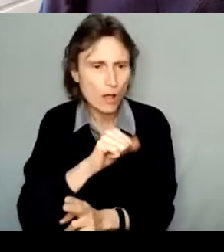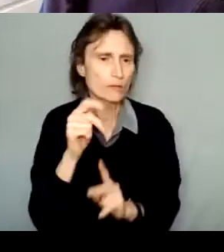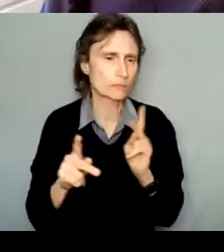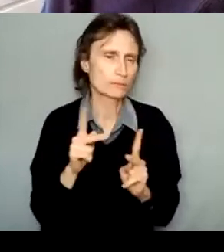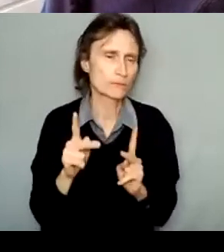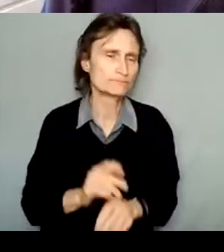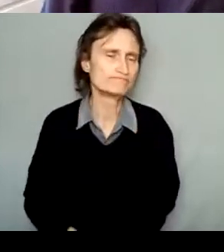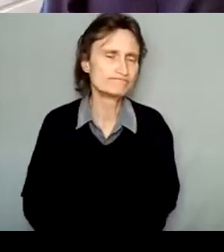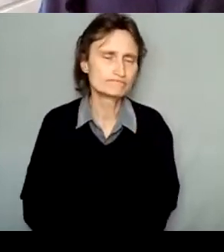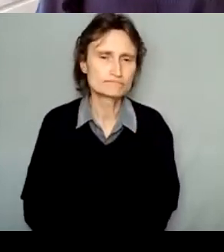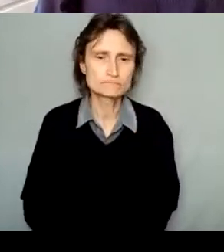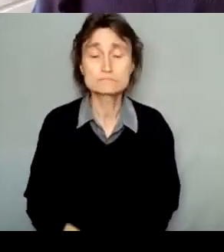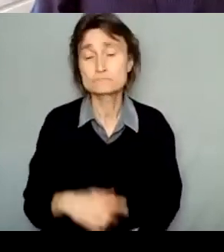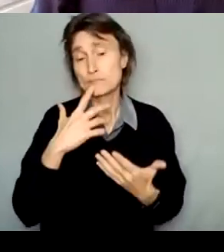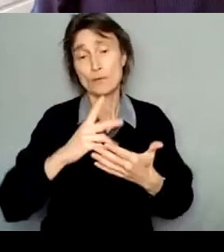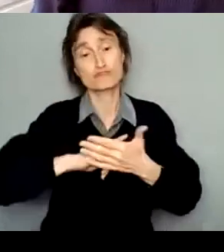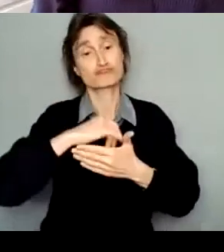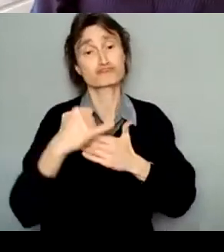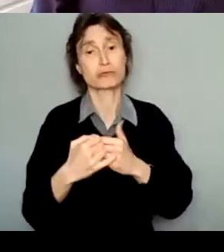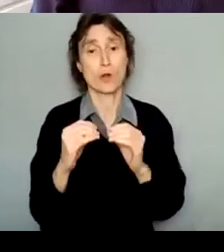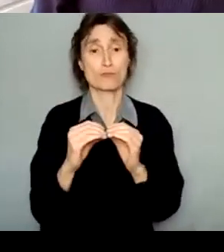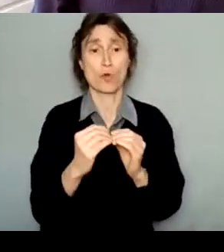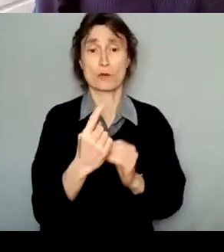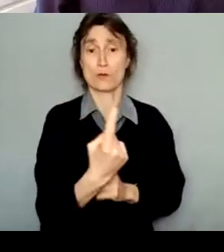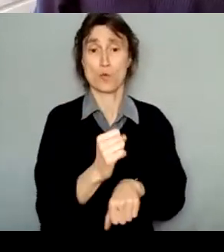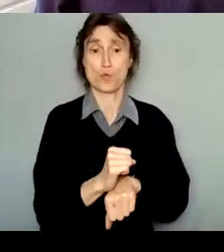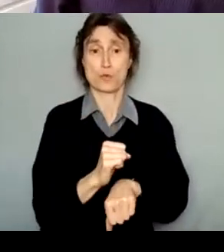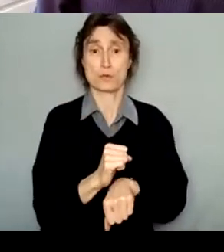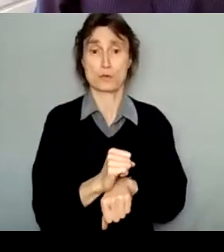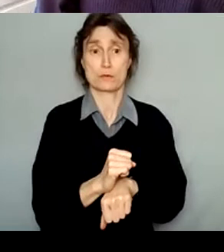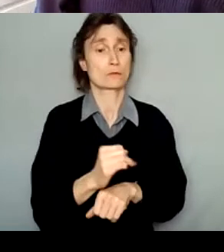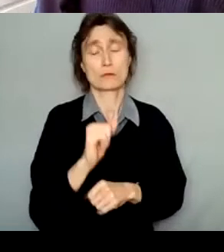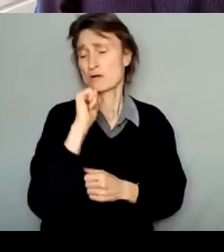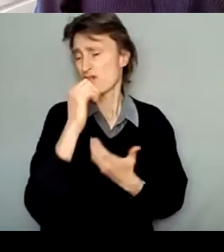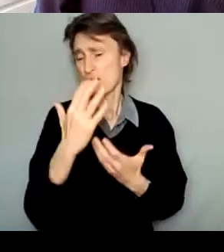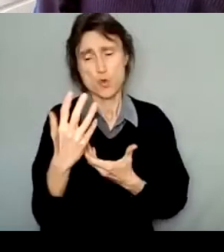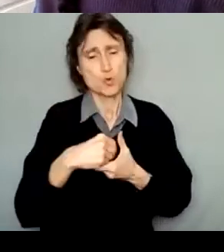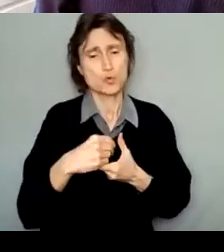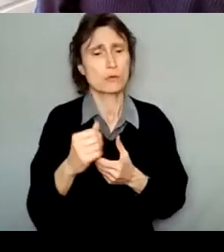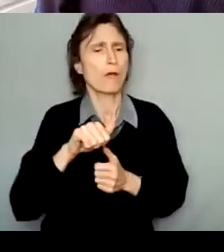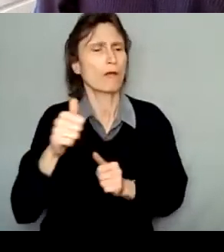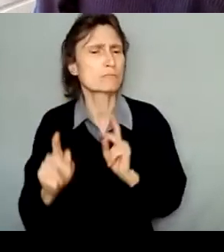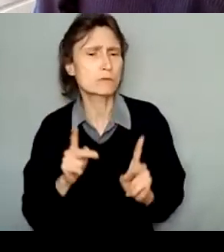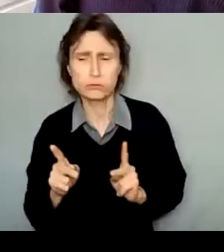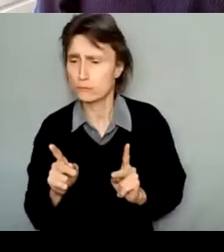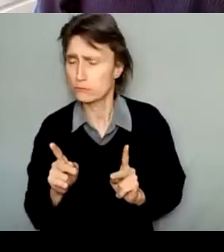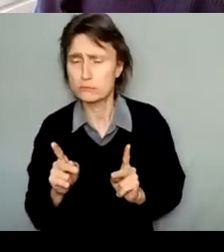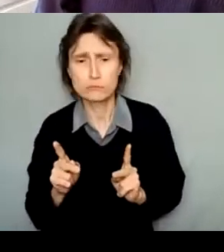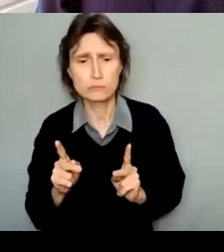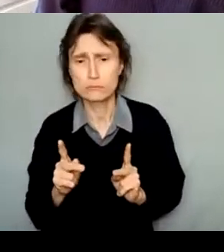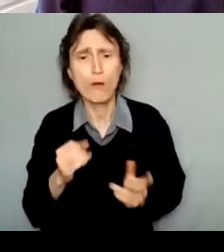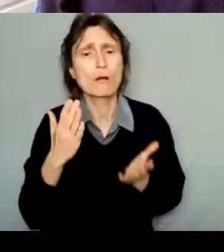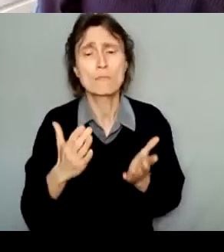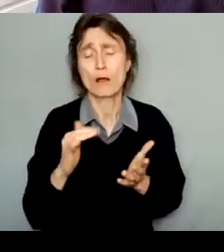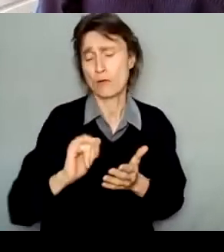For projects that are perhaps more solitary and don't directly engage or involve other people, or they don't have an element of